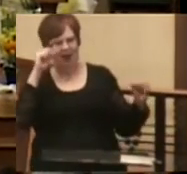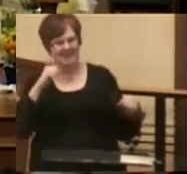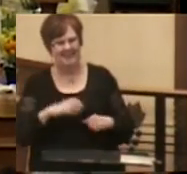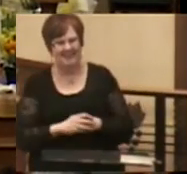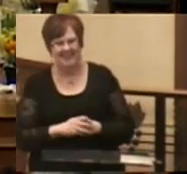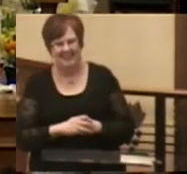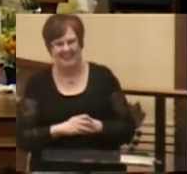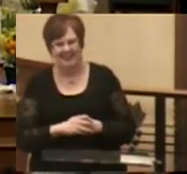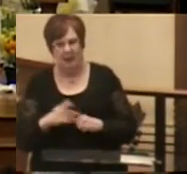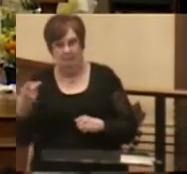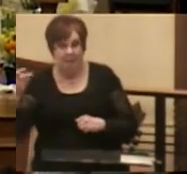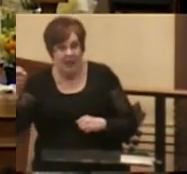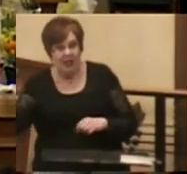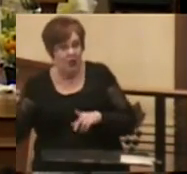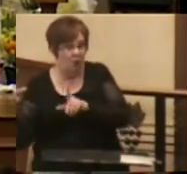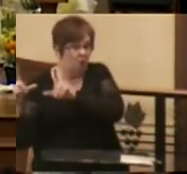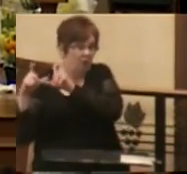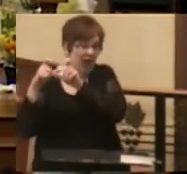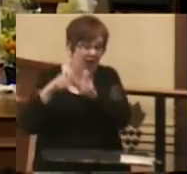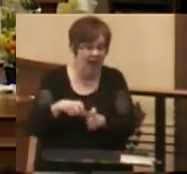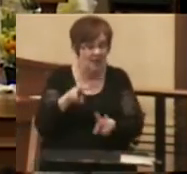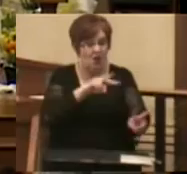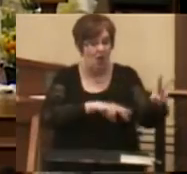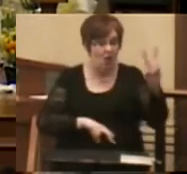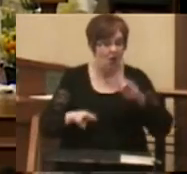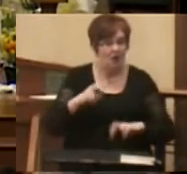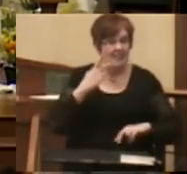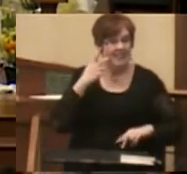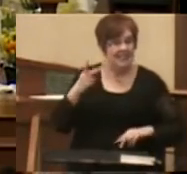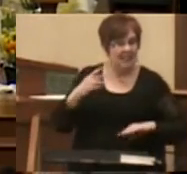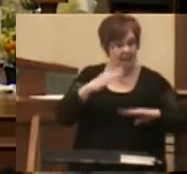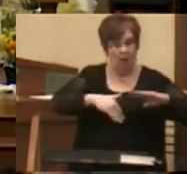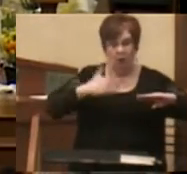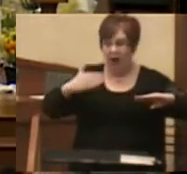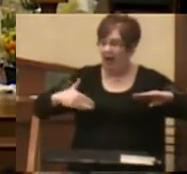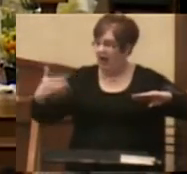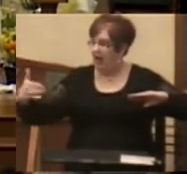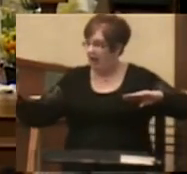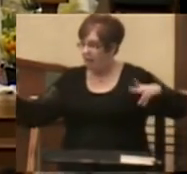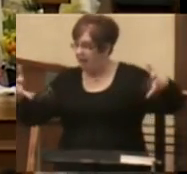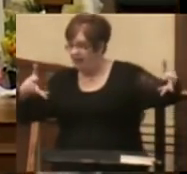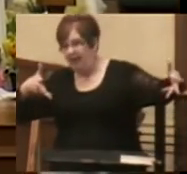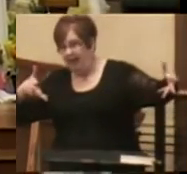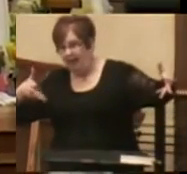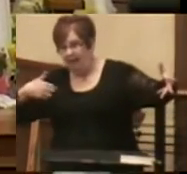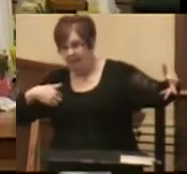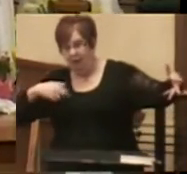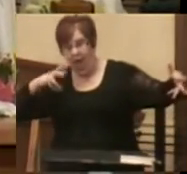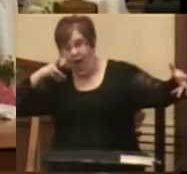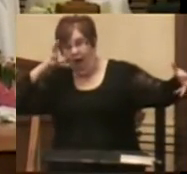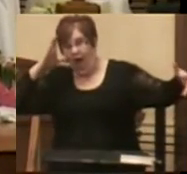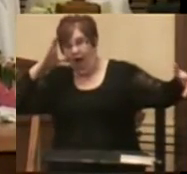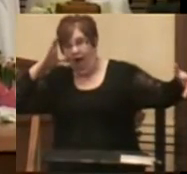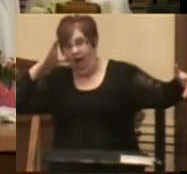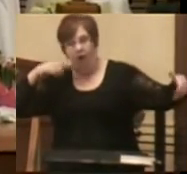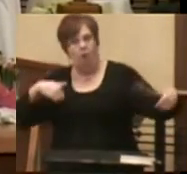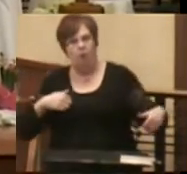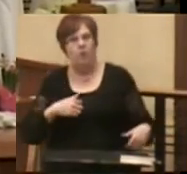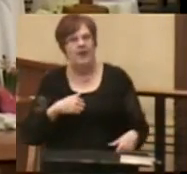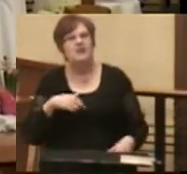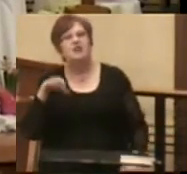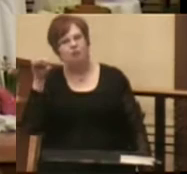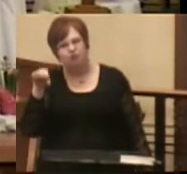When Peter runs and looks in and sees the linens by themselves and is in awe, we're not awed. We just kind of nod in